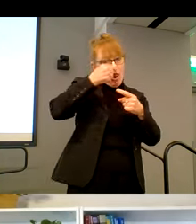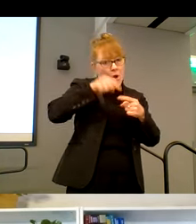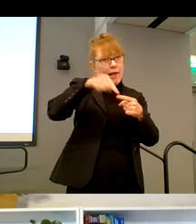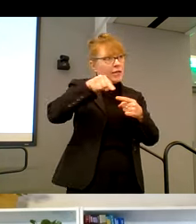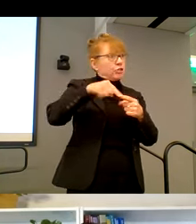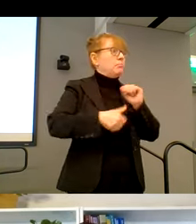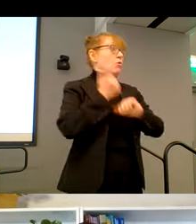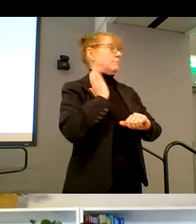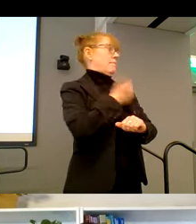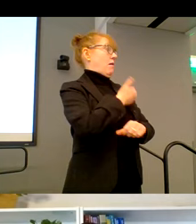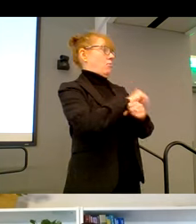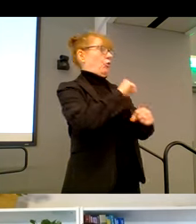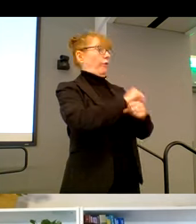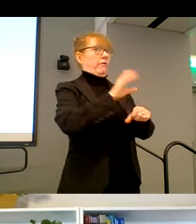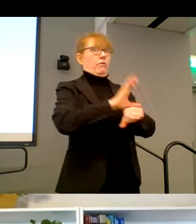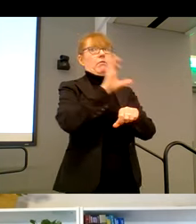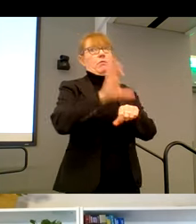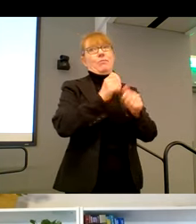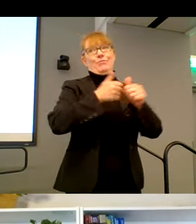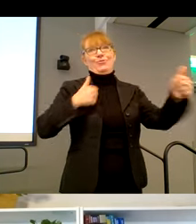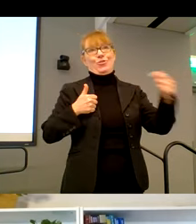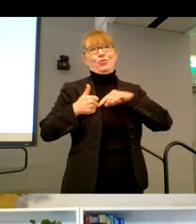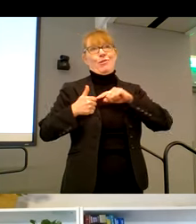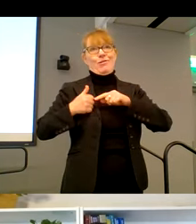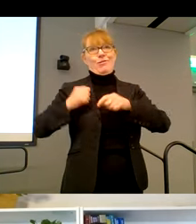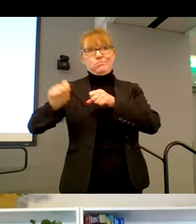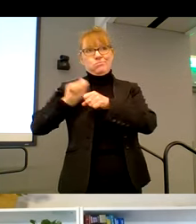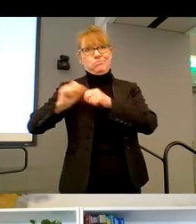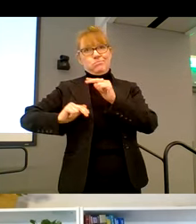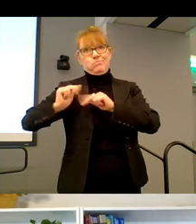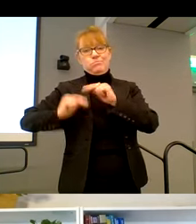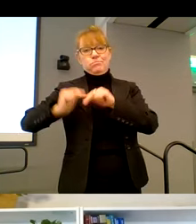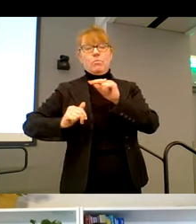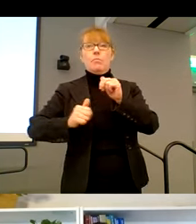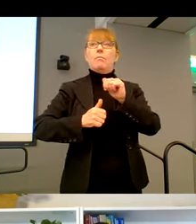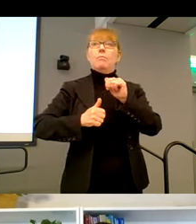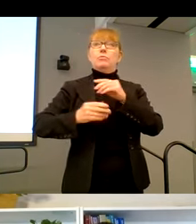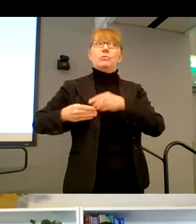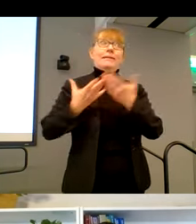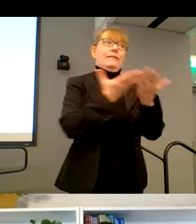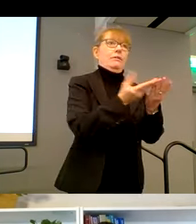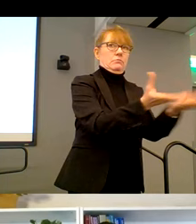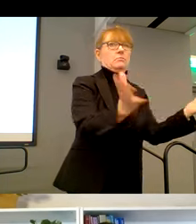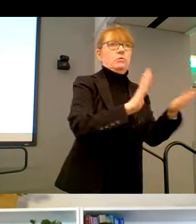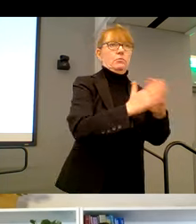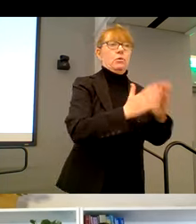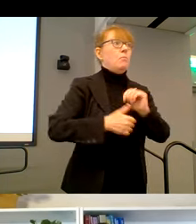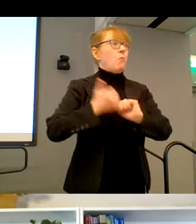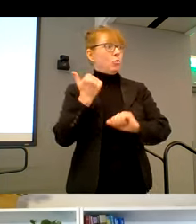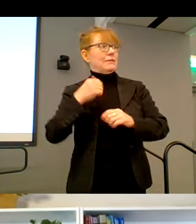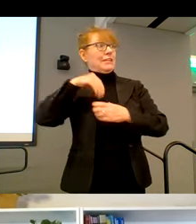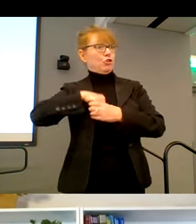happens virtually, um, currently with most of our, um, team internal team in West Virginia,